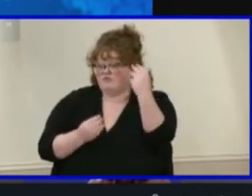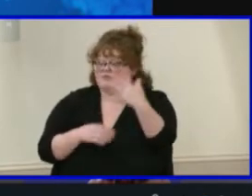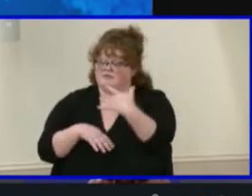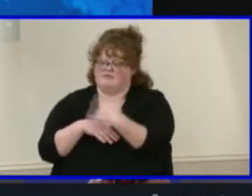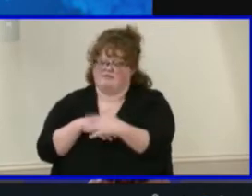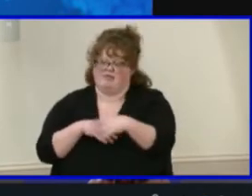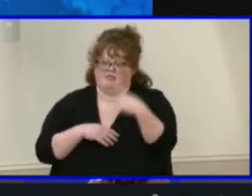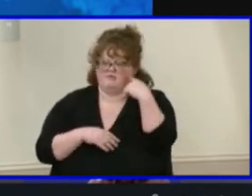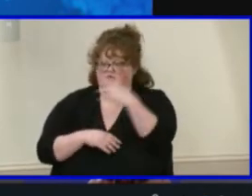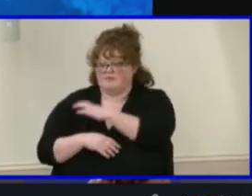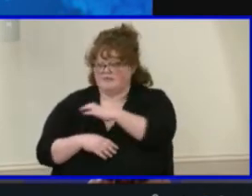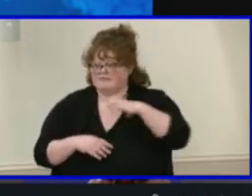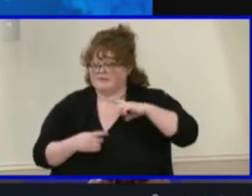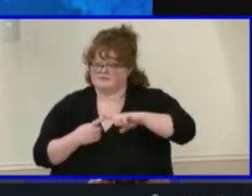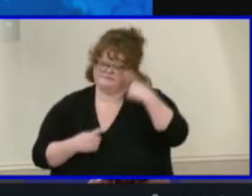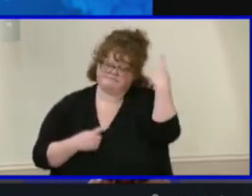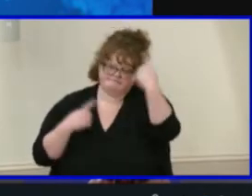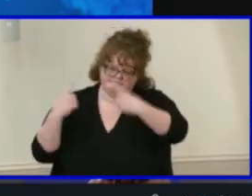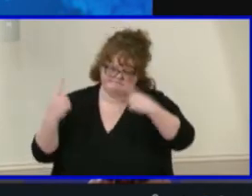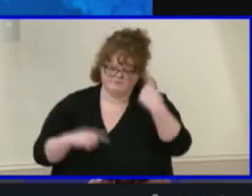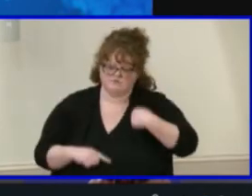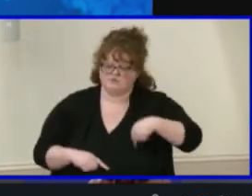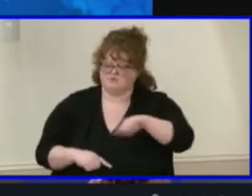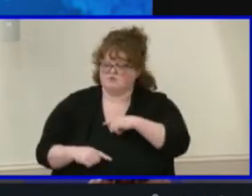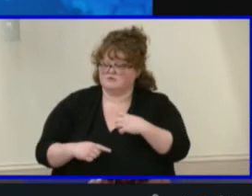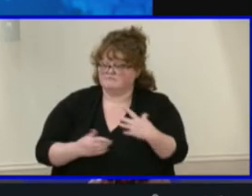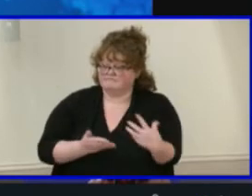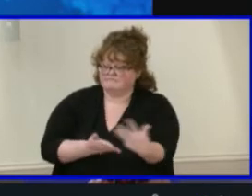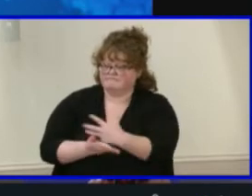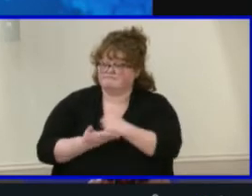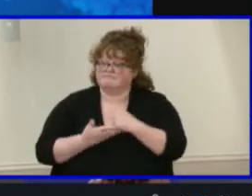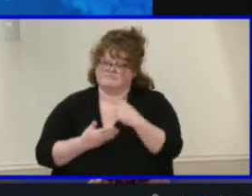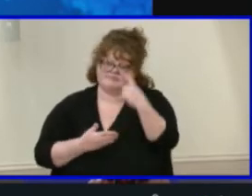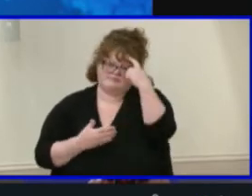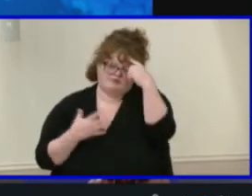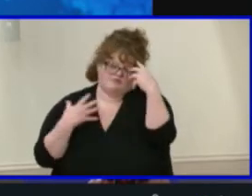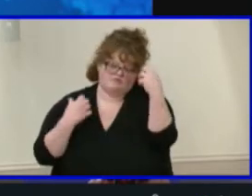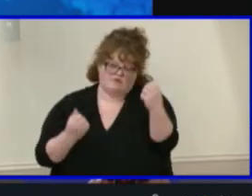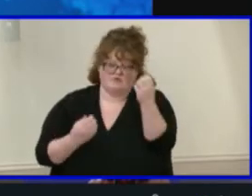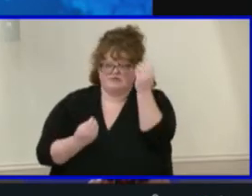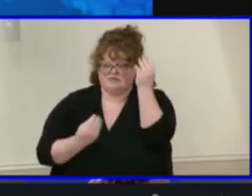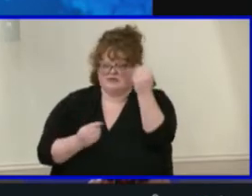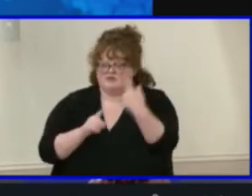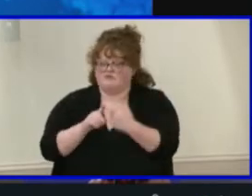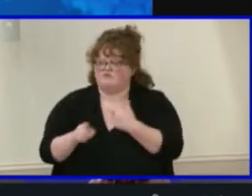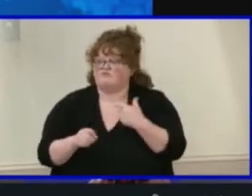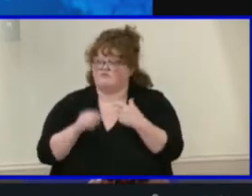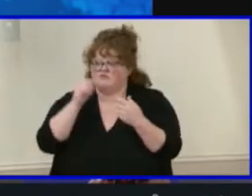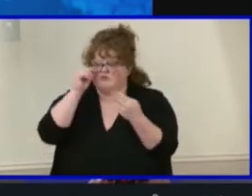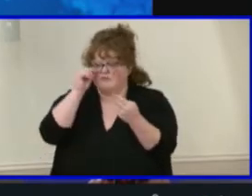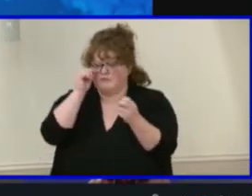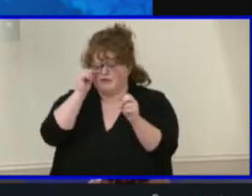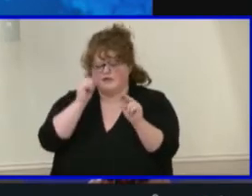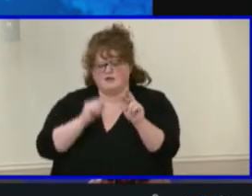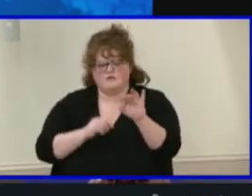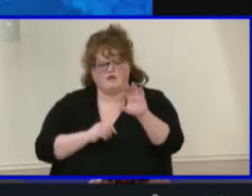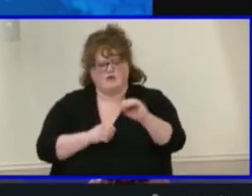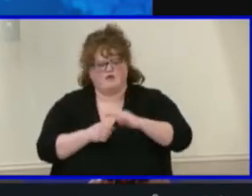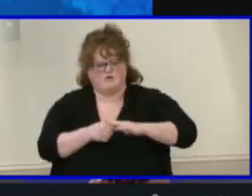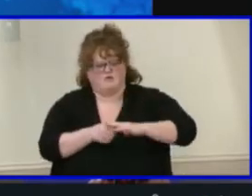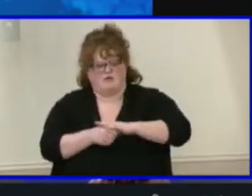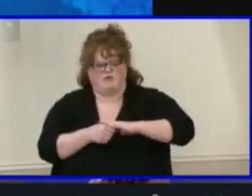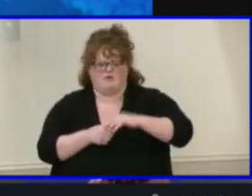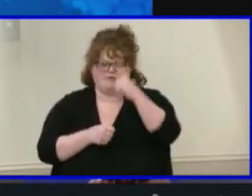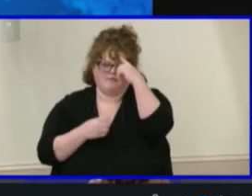committee's consideration, the group received mental health data data from the Henrico Area Mental Health and Developmental Services on